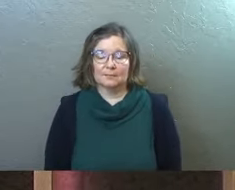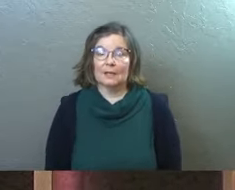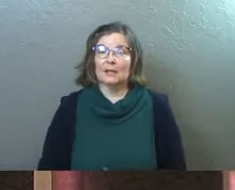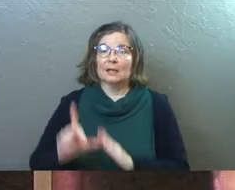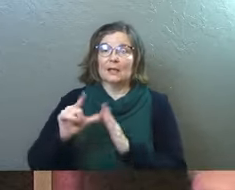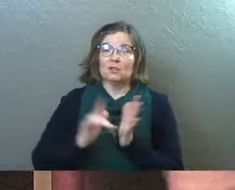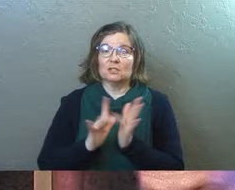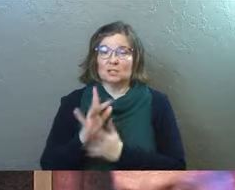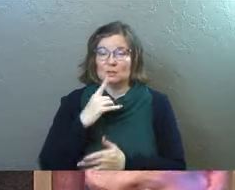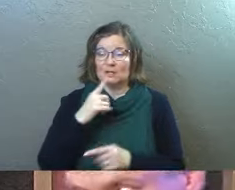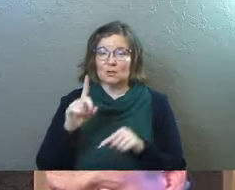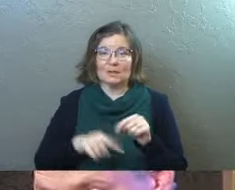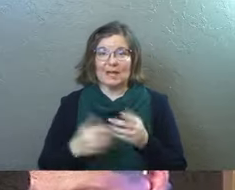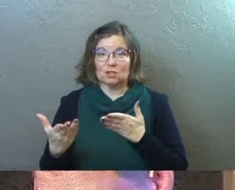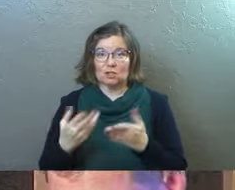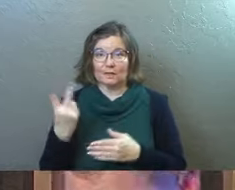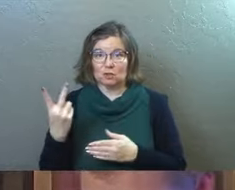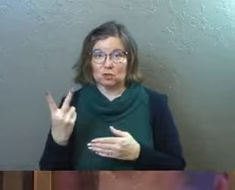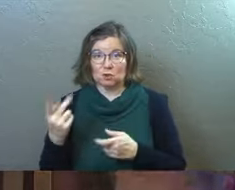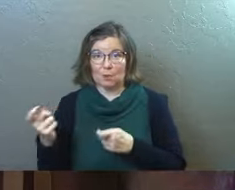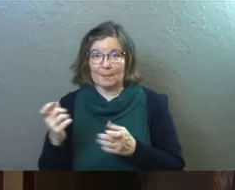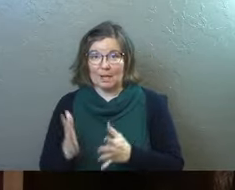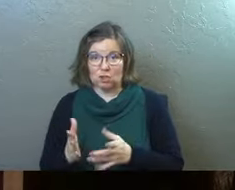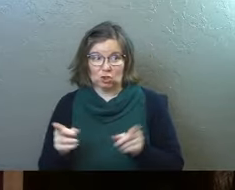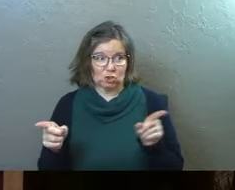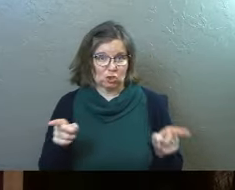Later on, Jesus would say, can't serve two masters